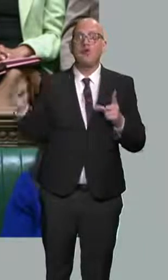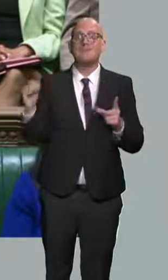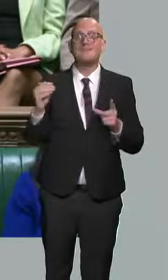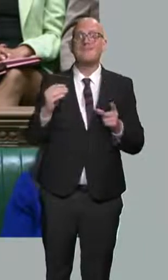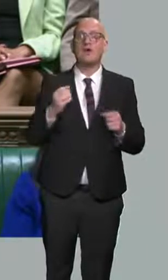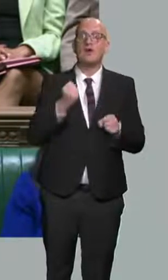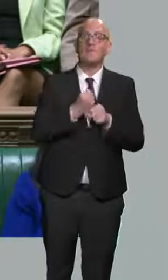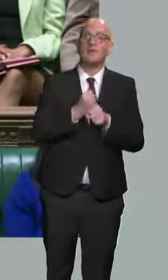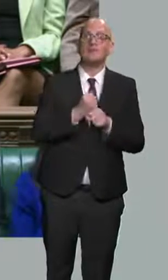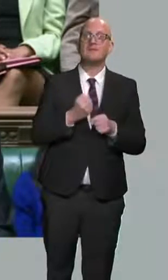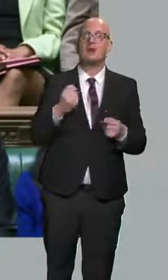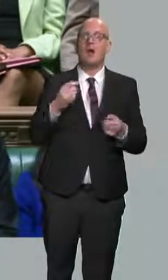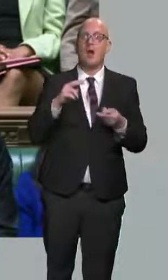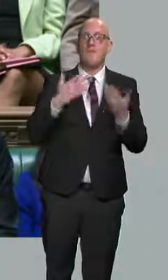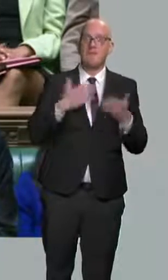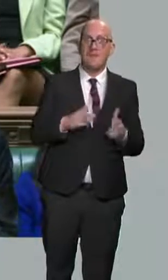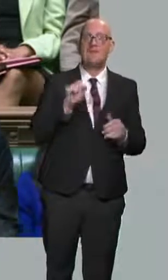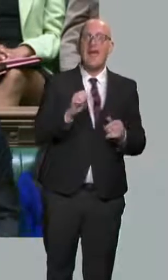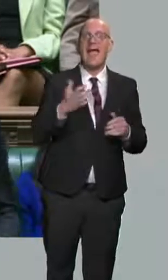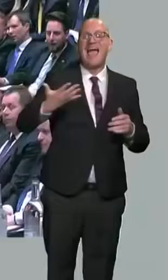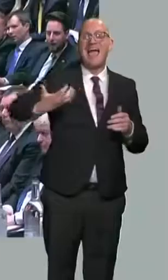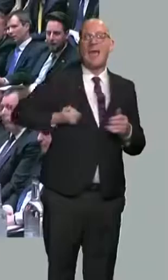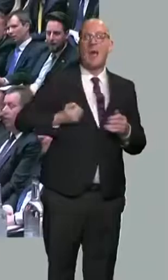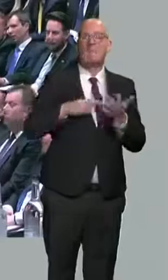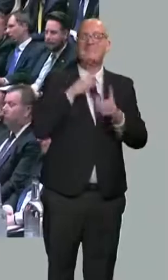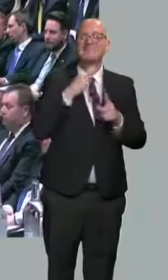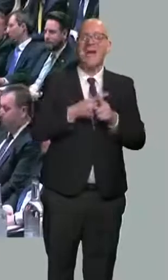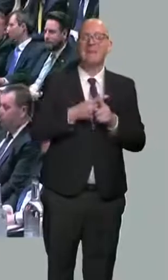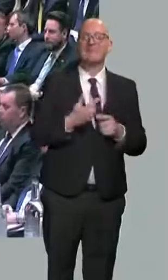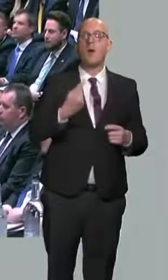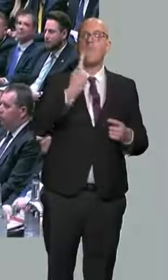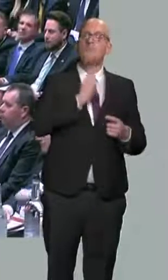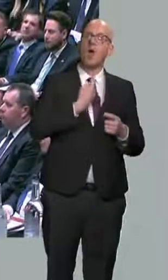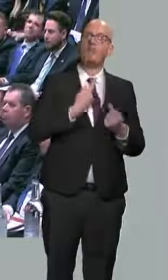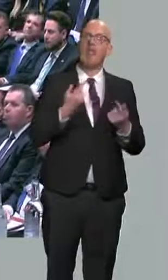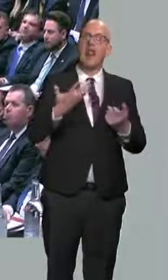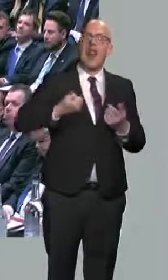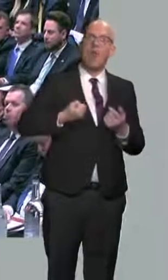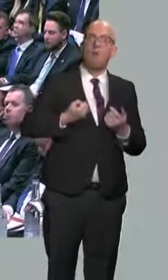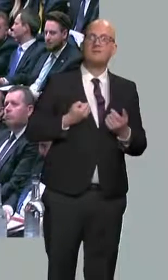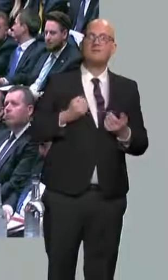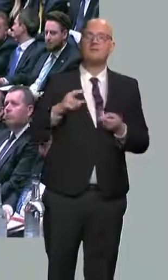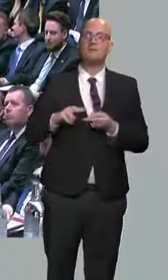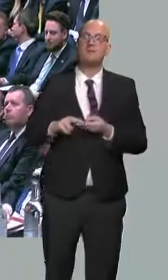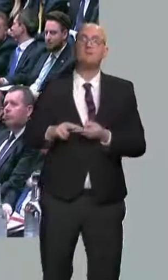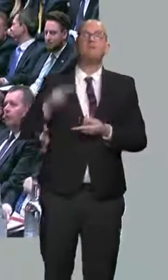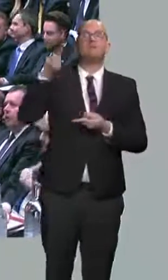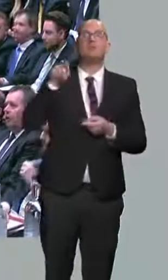their income tax personal allowance from £6,500 in 2010 to the new level of £12